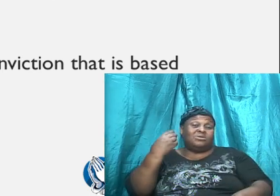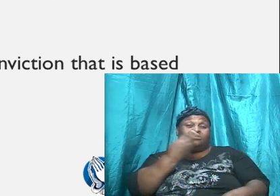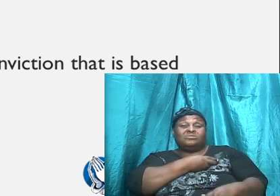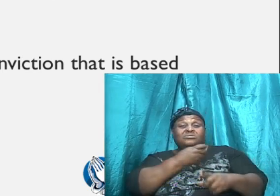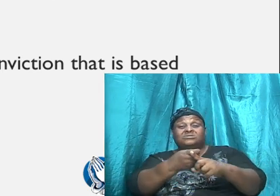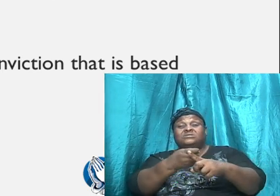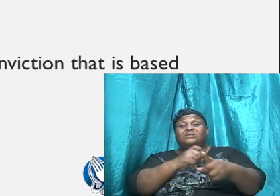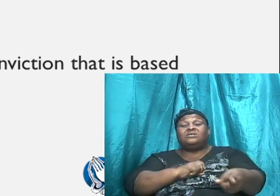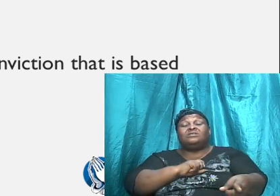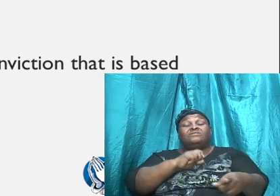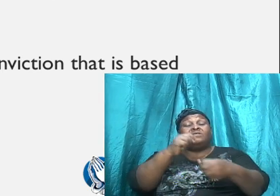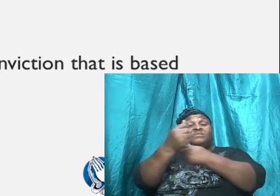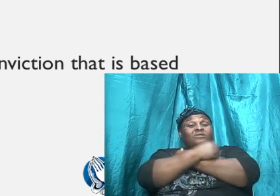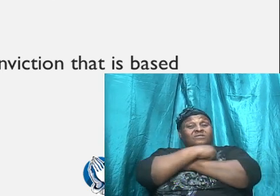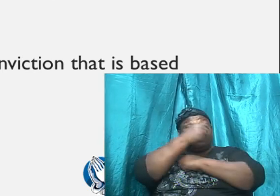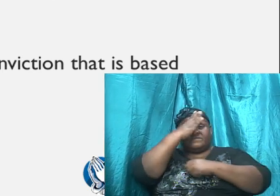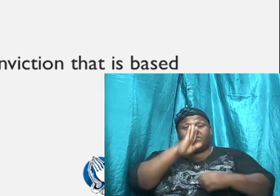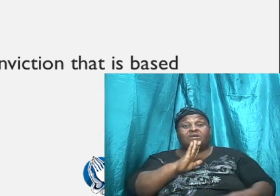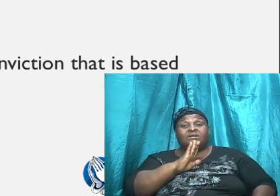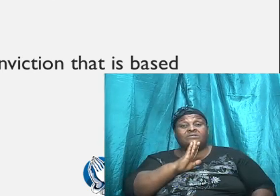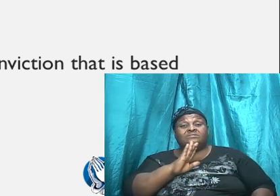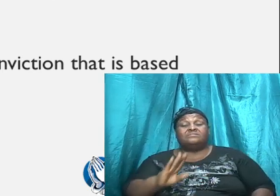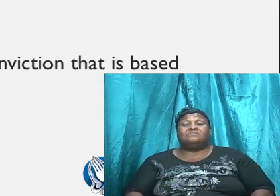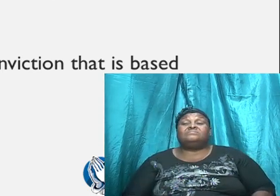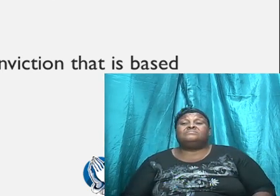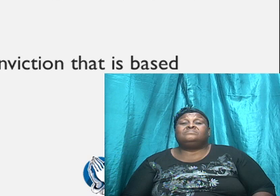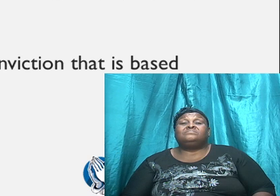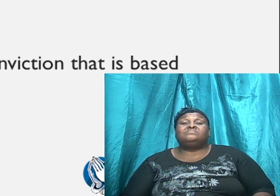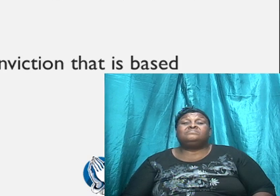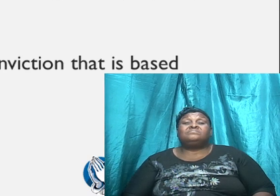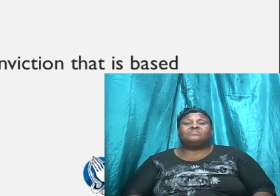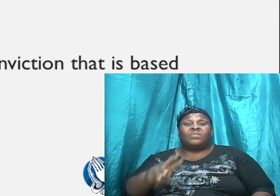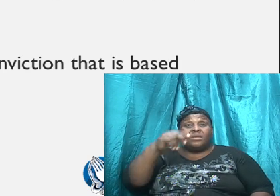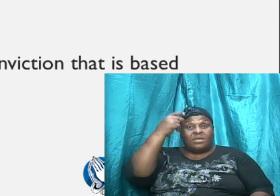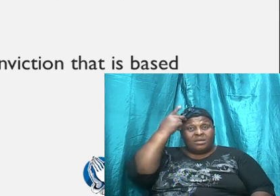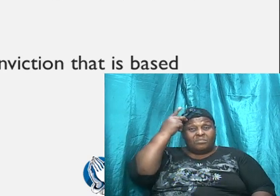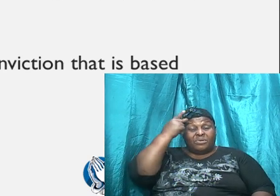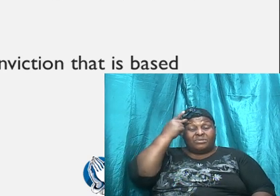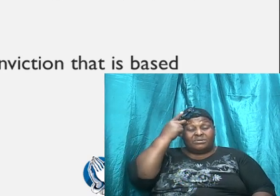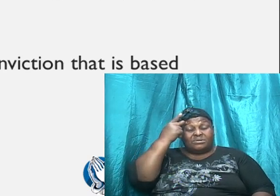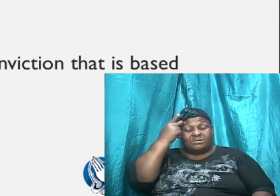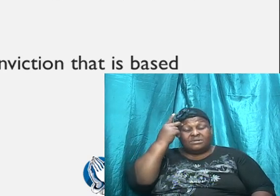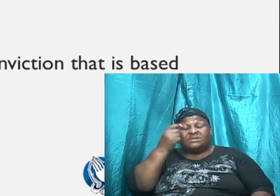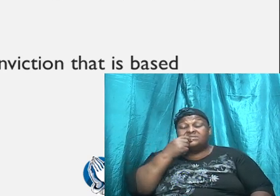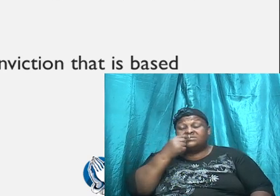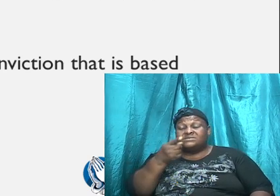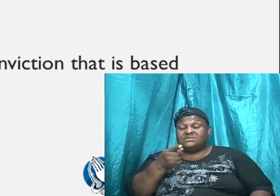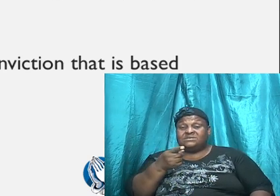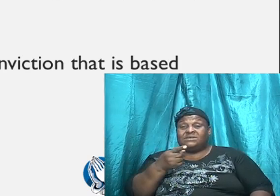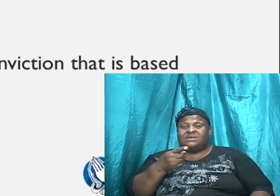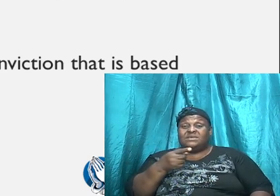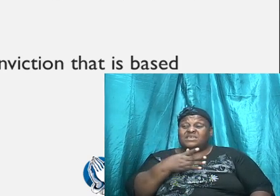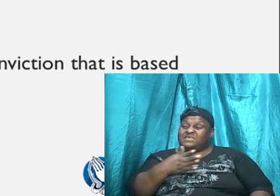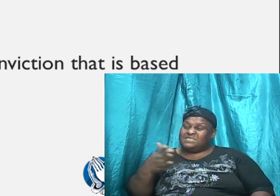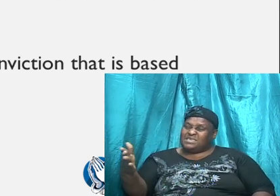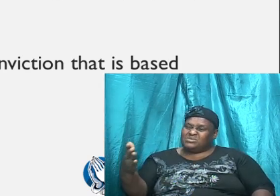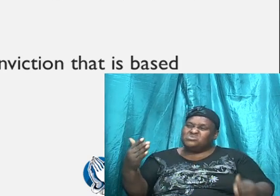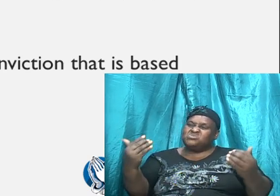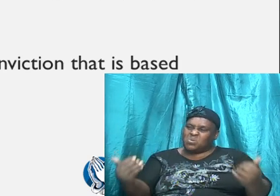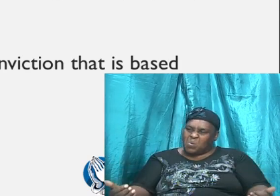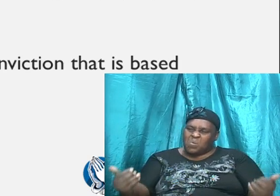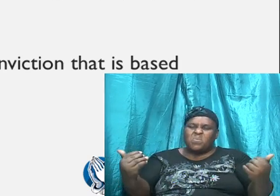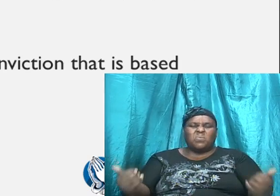the love of God, amen, he went further to speak about things present,